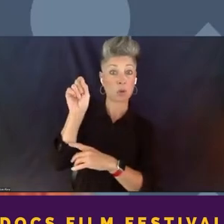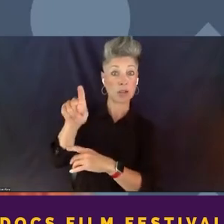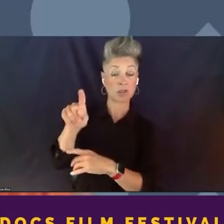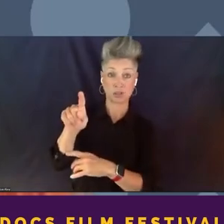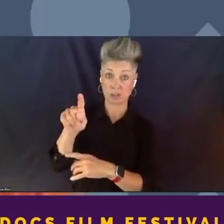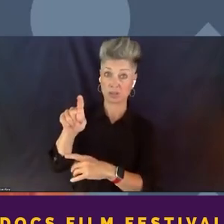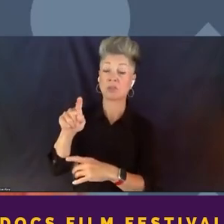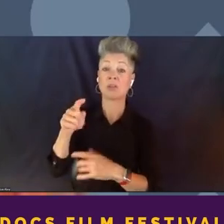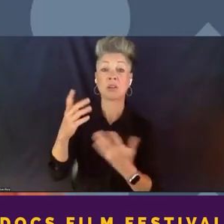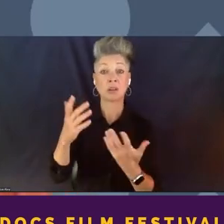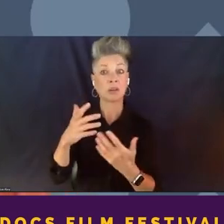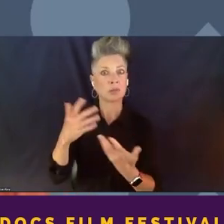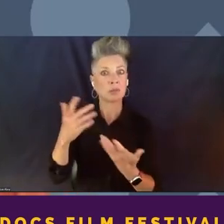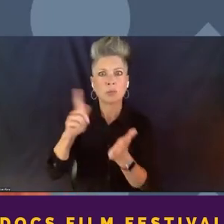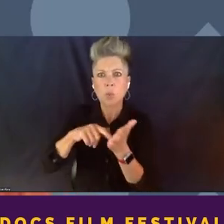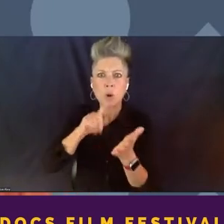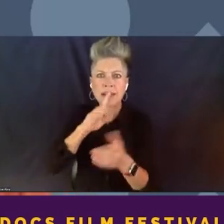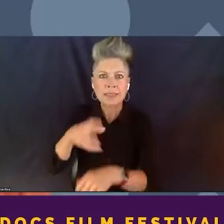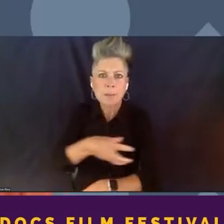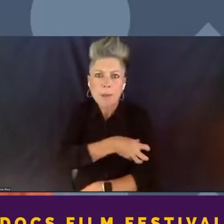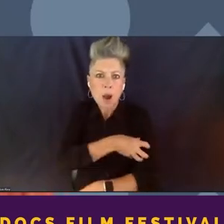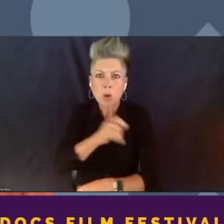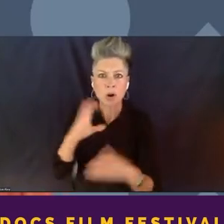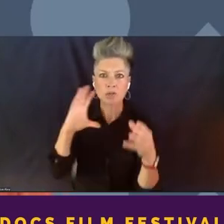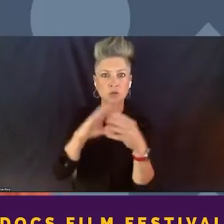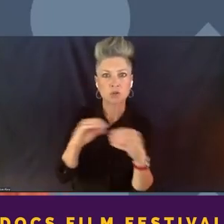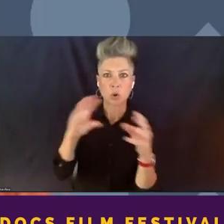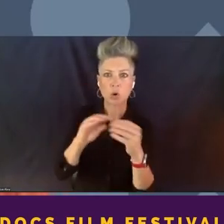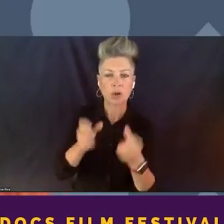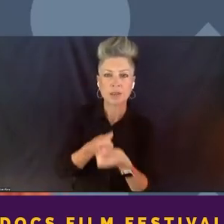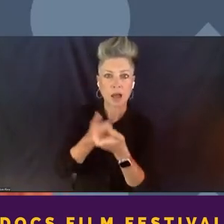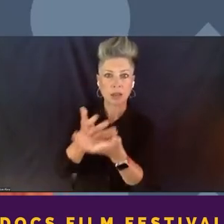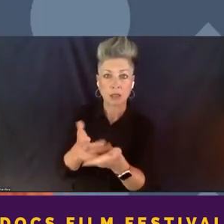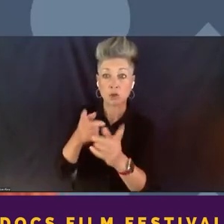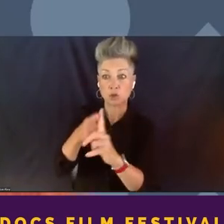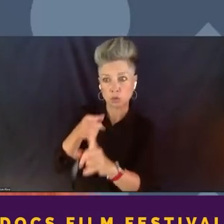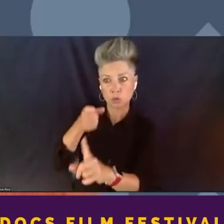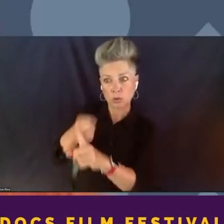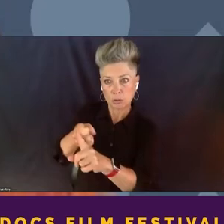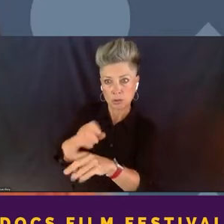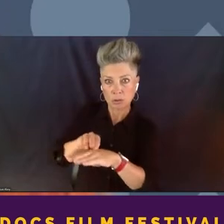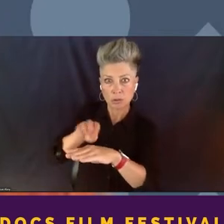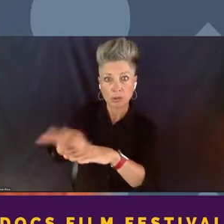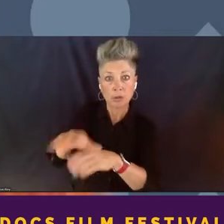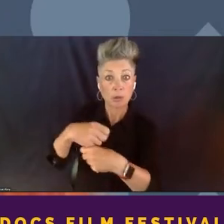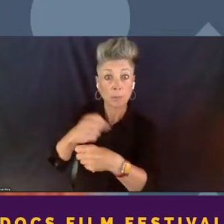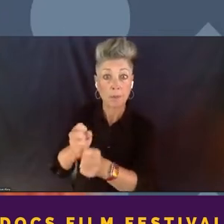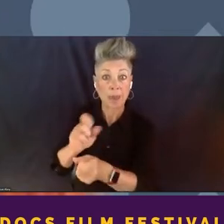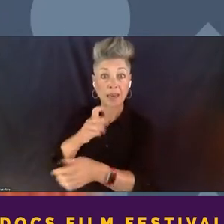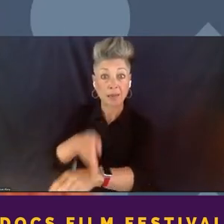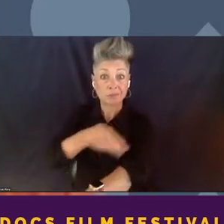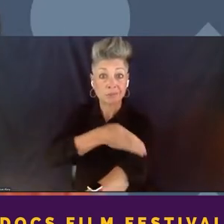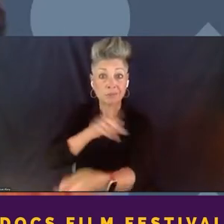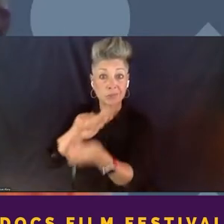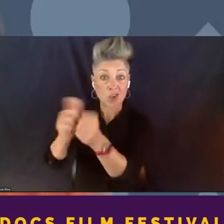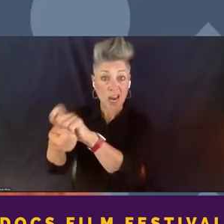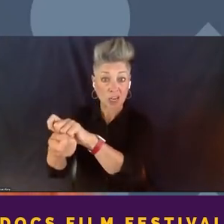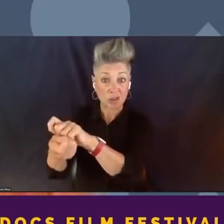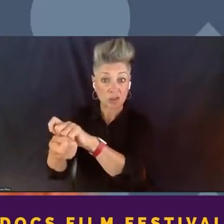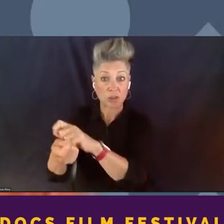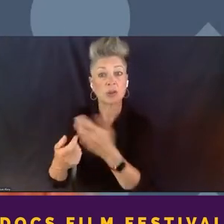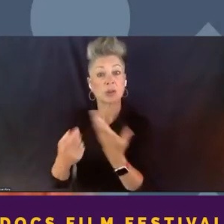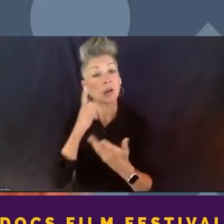and that is, what is the power of storytelling to make change? For that role, we're going to now